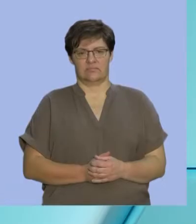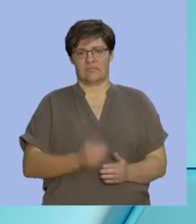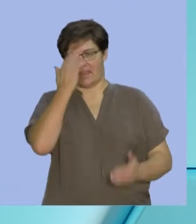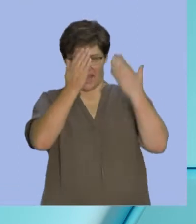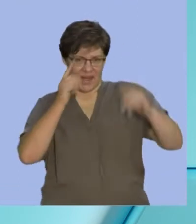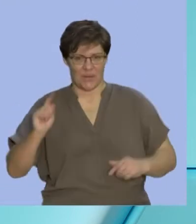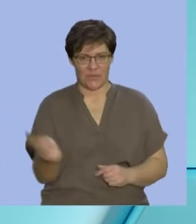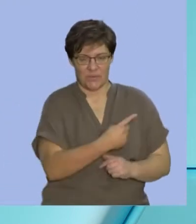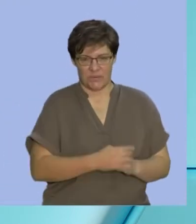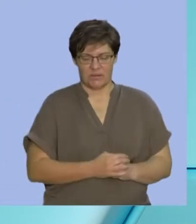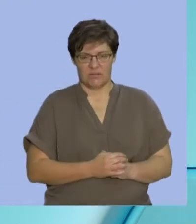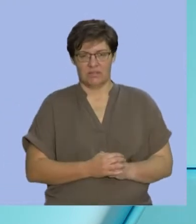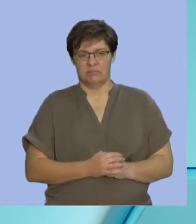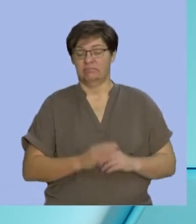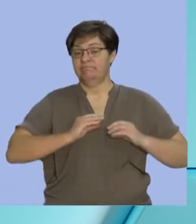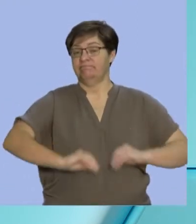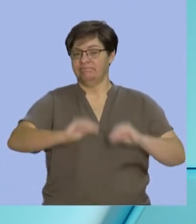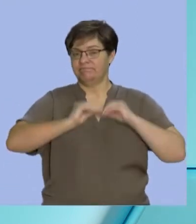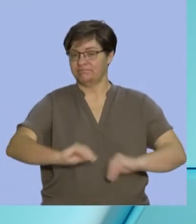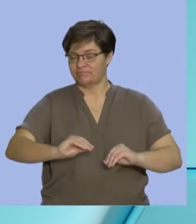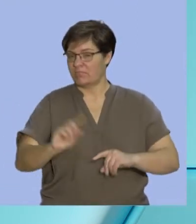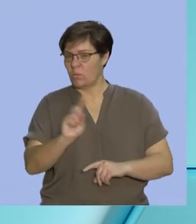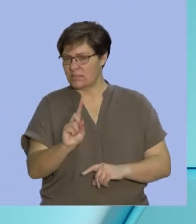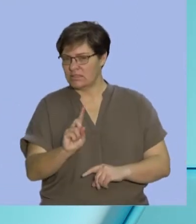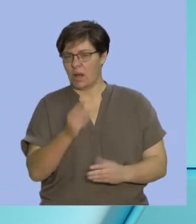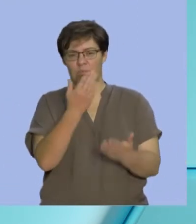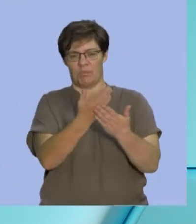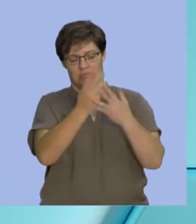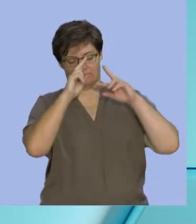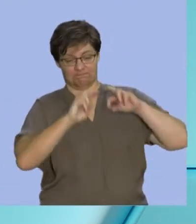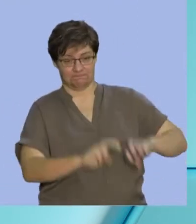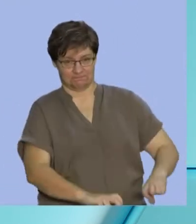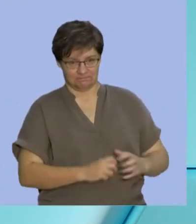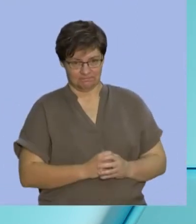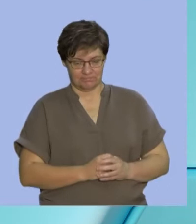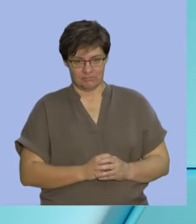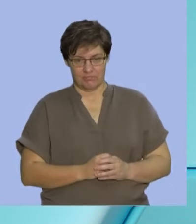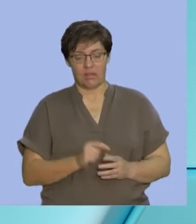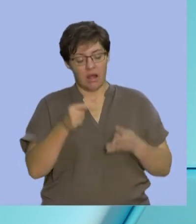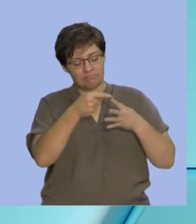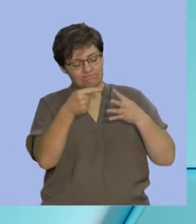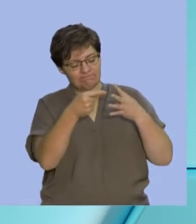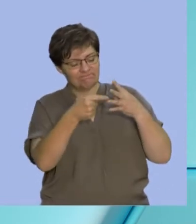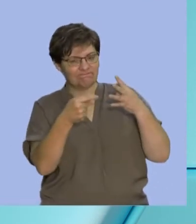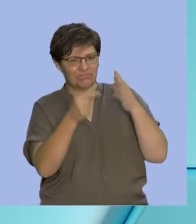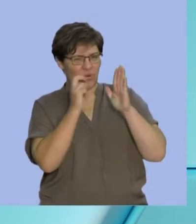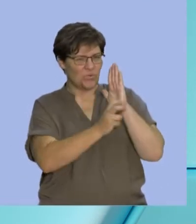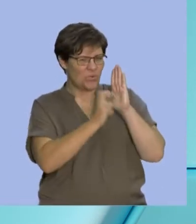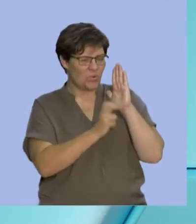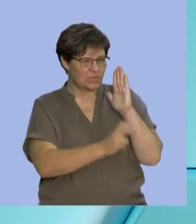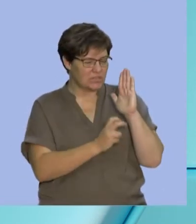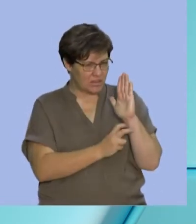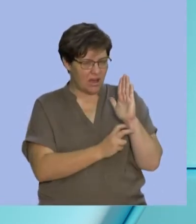Hi, everyone. Welcome to another lesson where we're investigating probability and applying all those cruel rules,